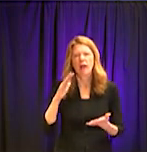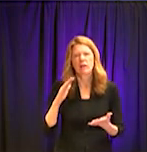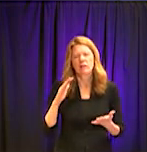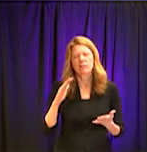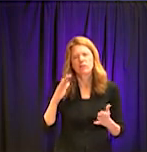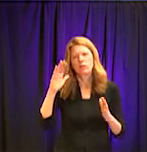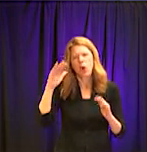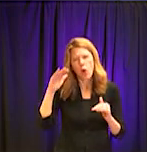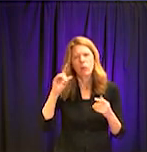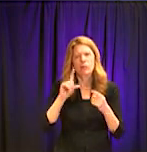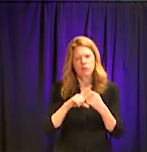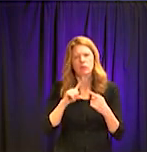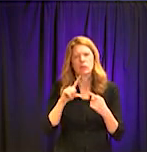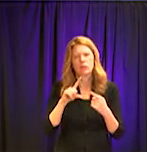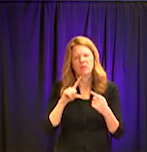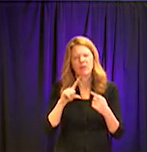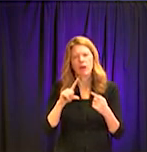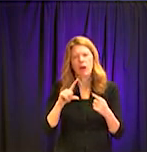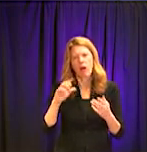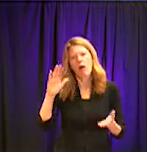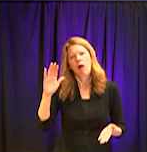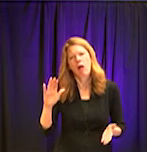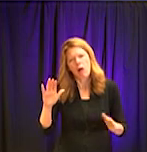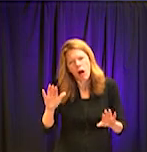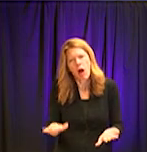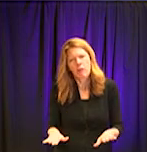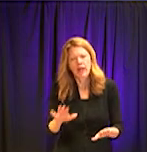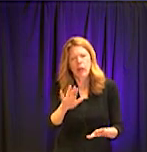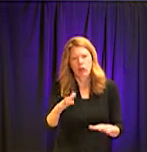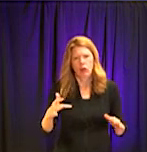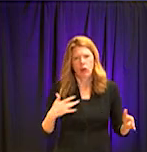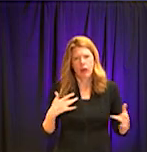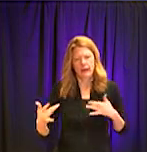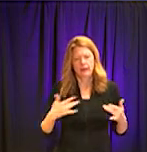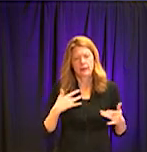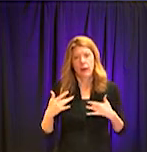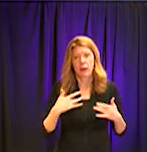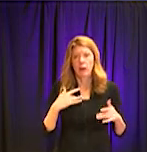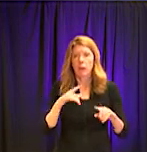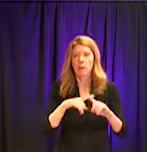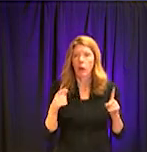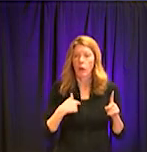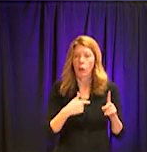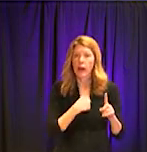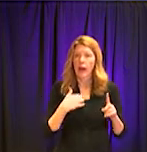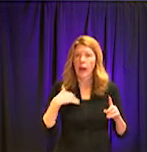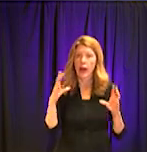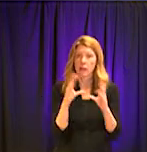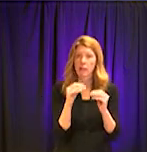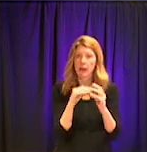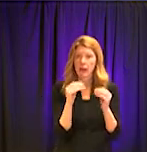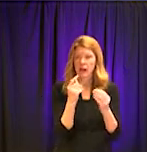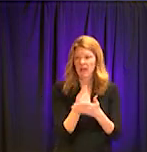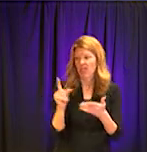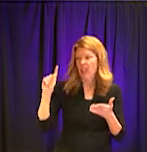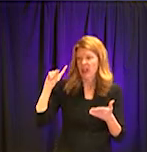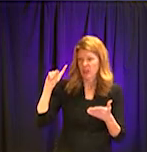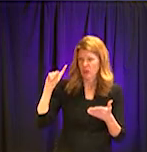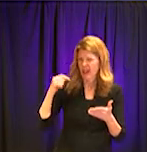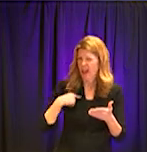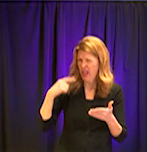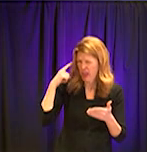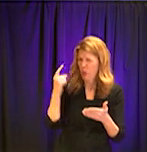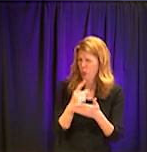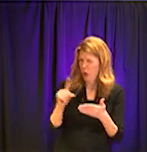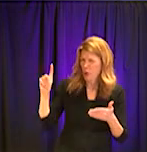has happened since we last were together in terms of numbers. Um, when we were here previously, was that just a week